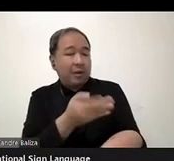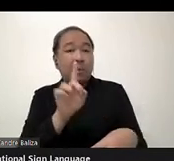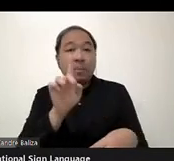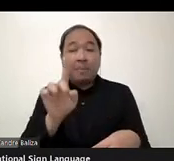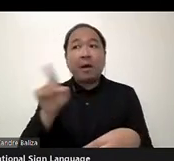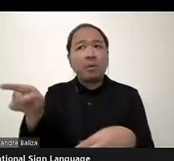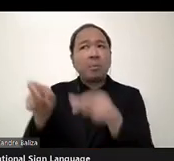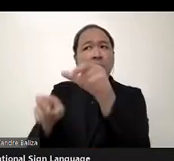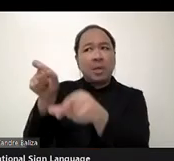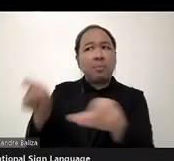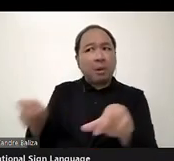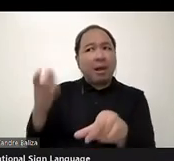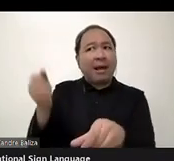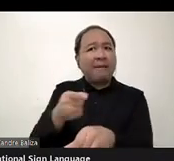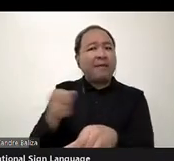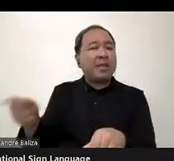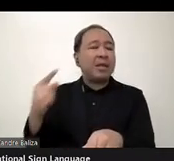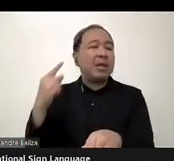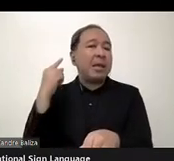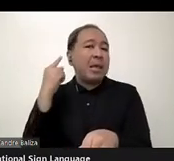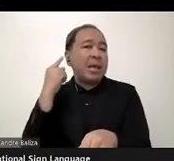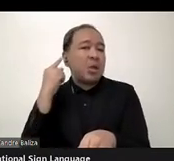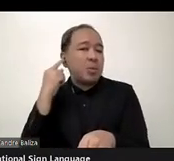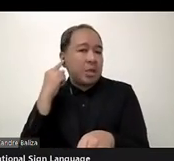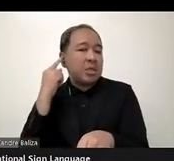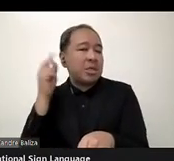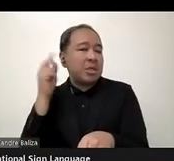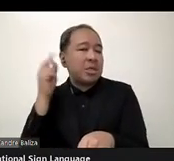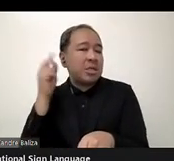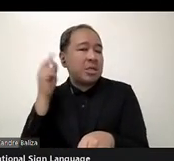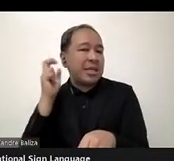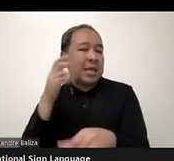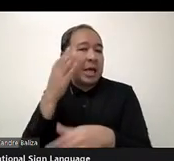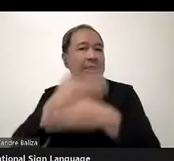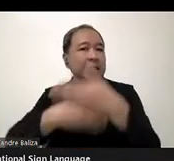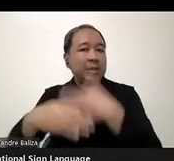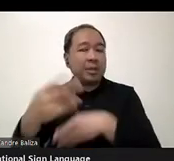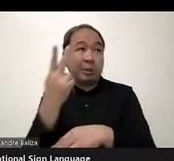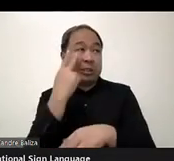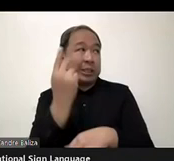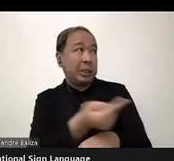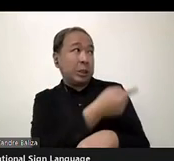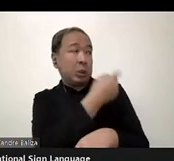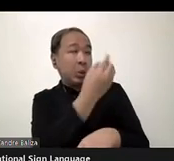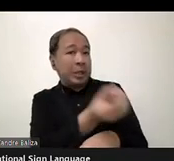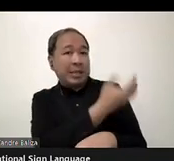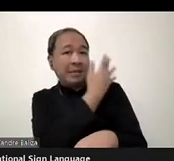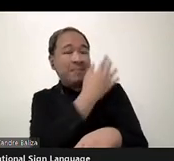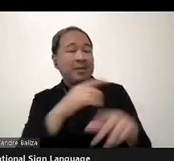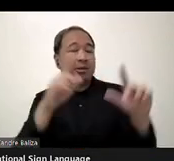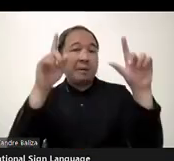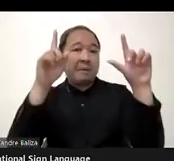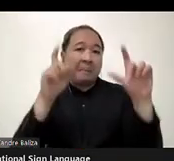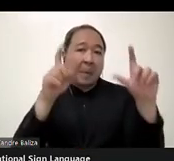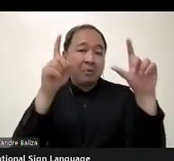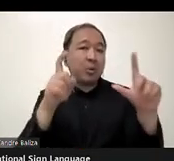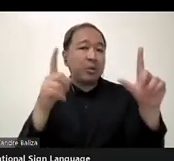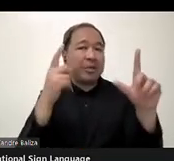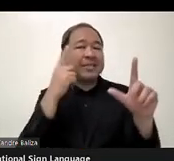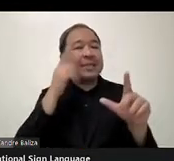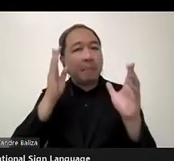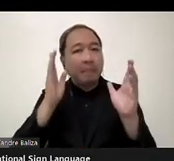disabilities. So when they refer to any image or diagram, give some pause so we can see the diagram.